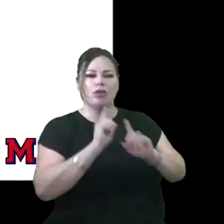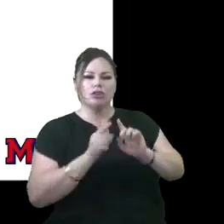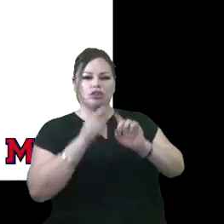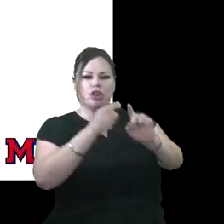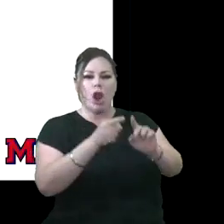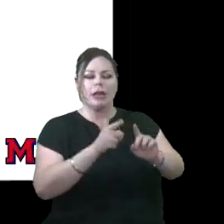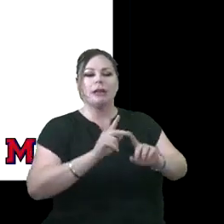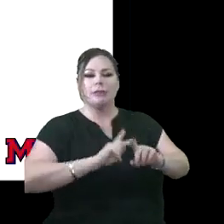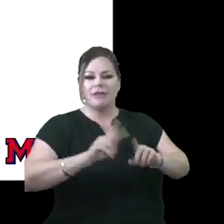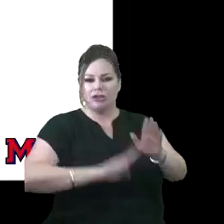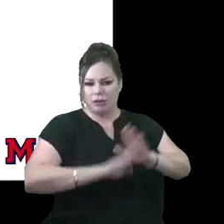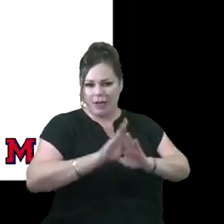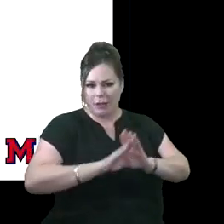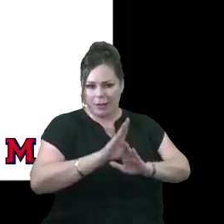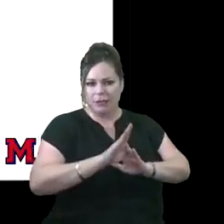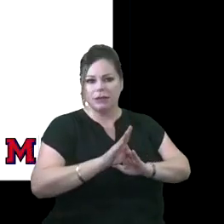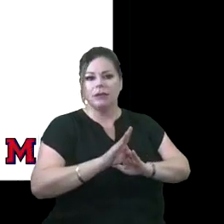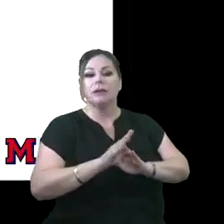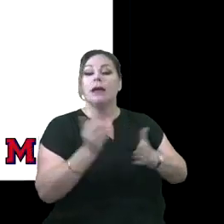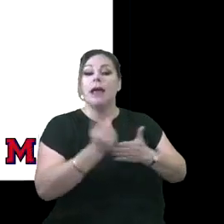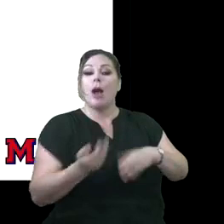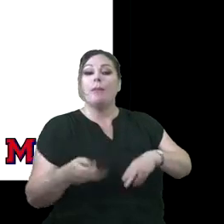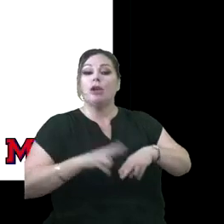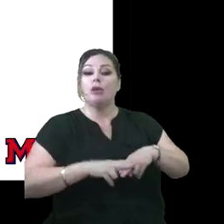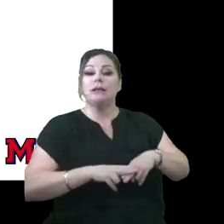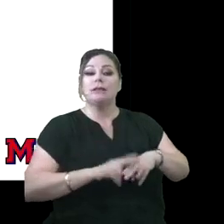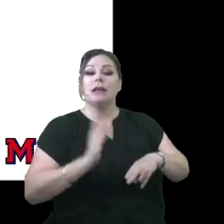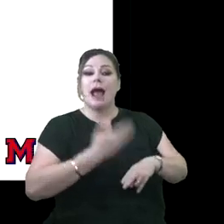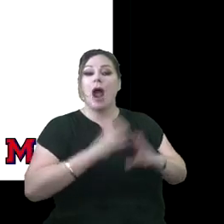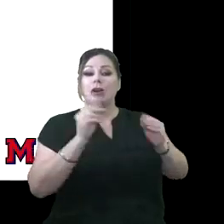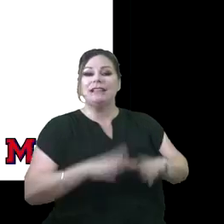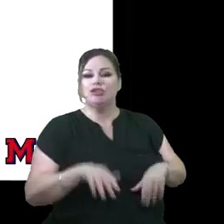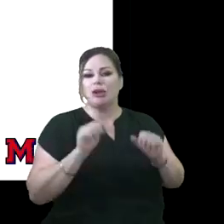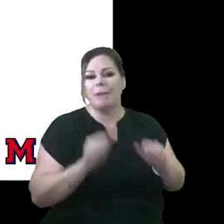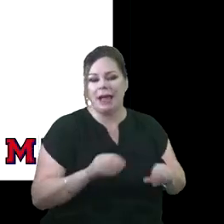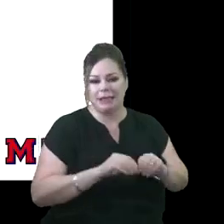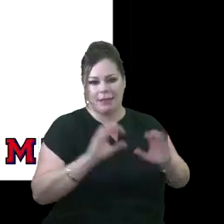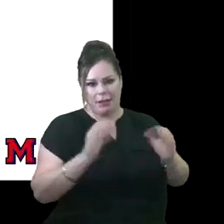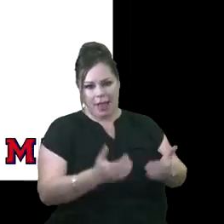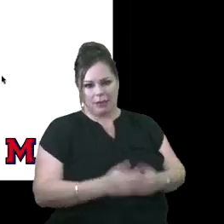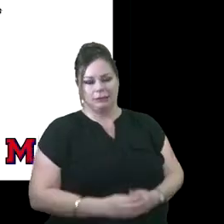professional development to increase our teacher capacity in the classroom.